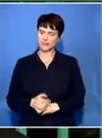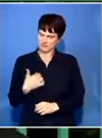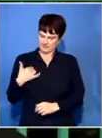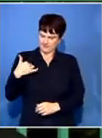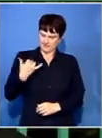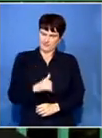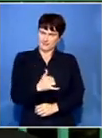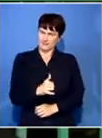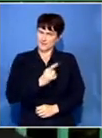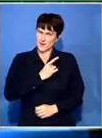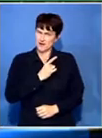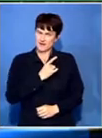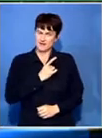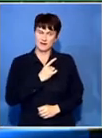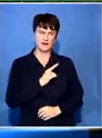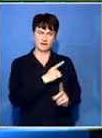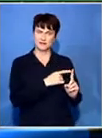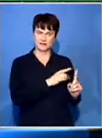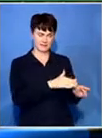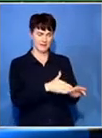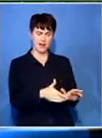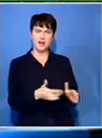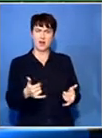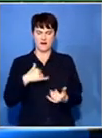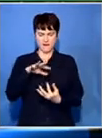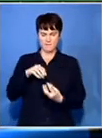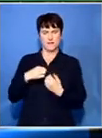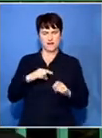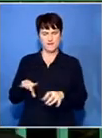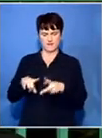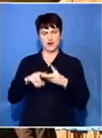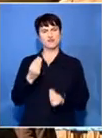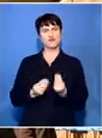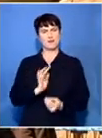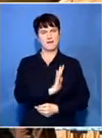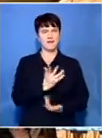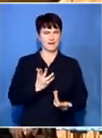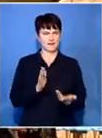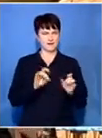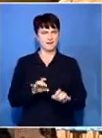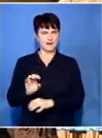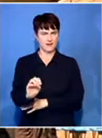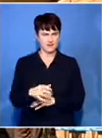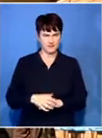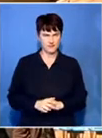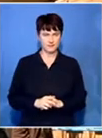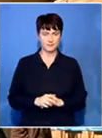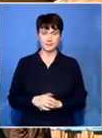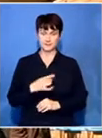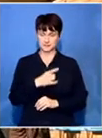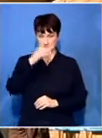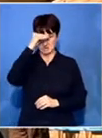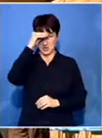His children are suffering back home and we too as a family are also suffering. Yet another snag in this infamous